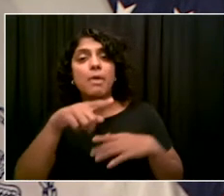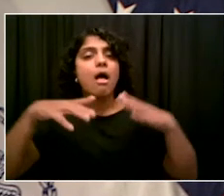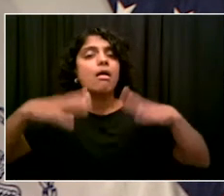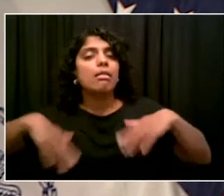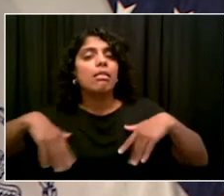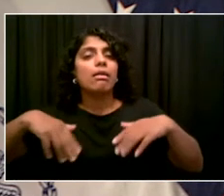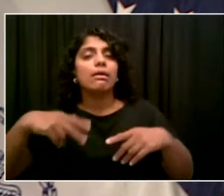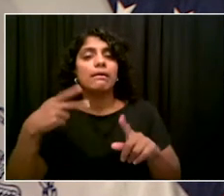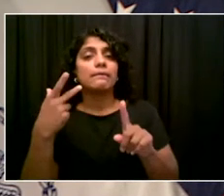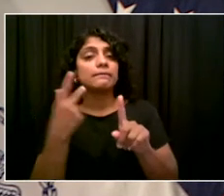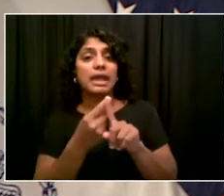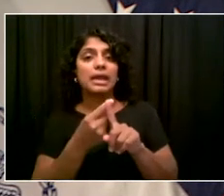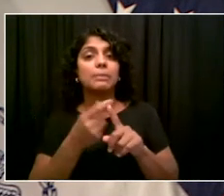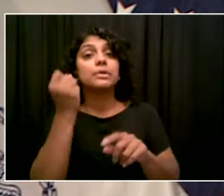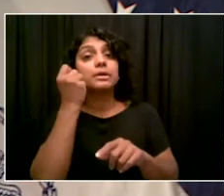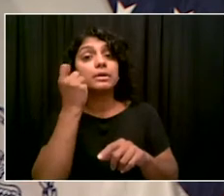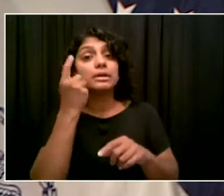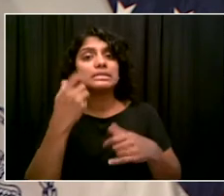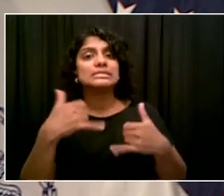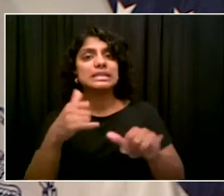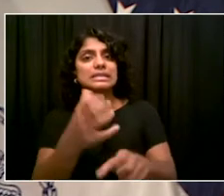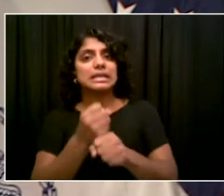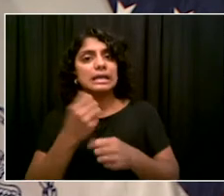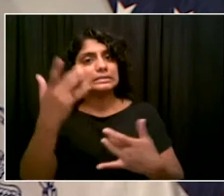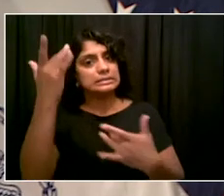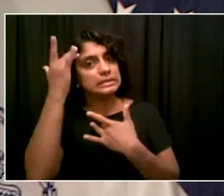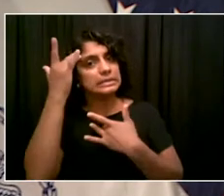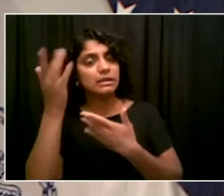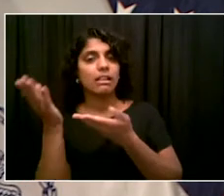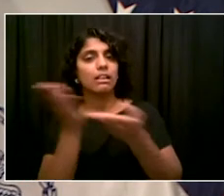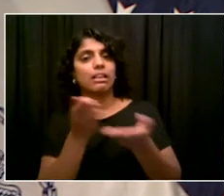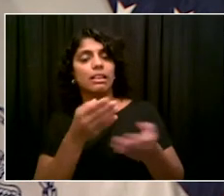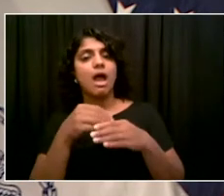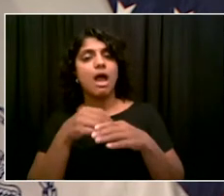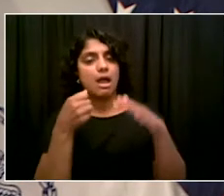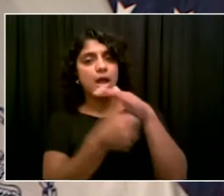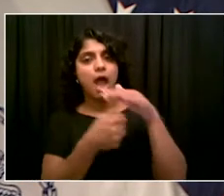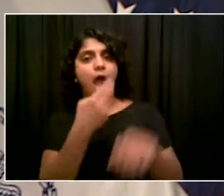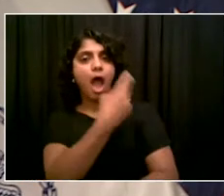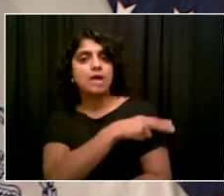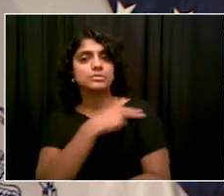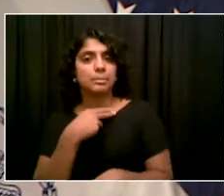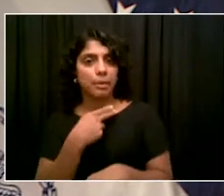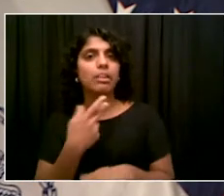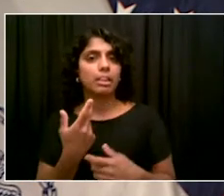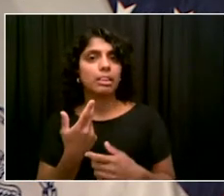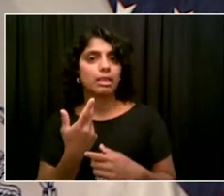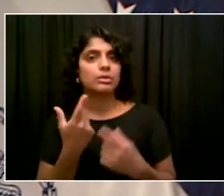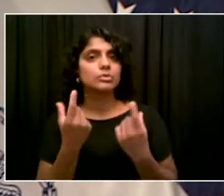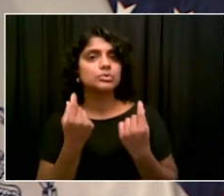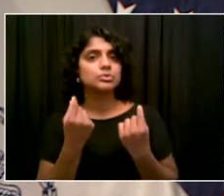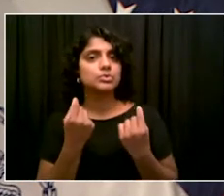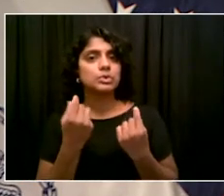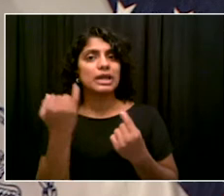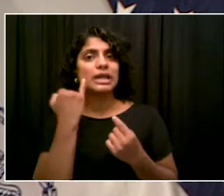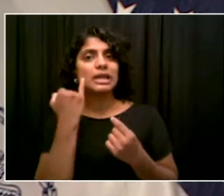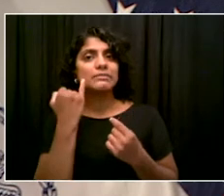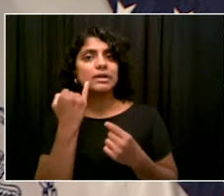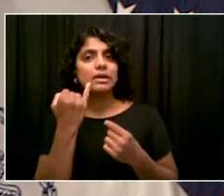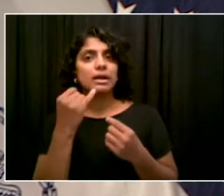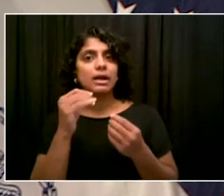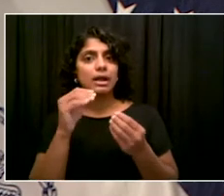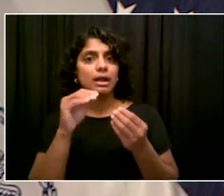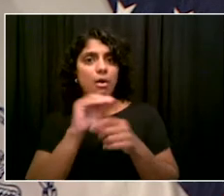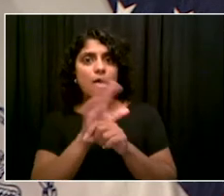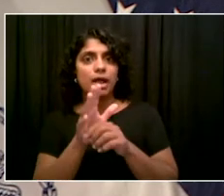perspective? I take it we're not going to see too many wide-scale restrictions or closures anymore, but do we just resign ourselves to